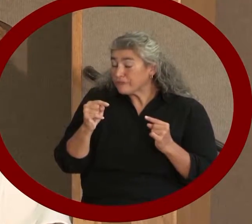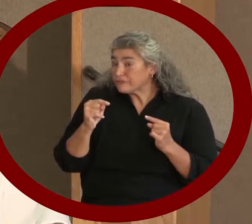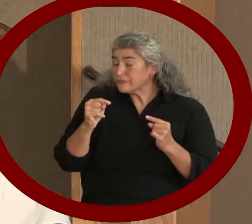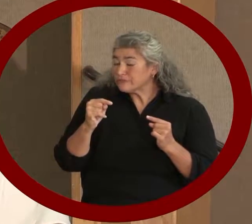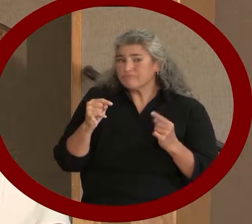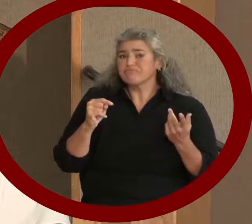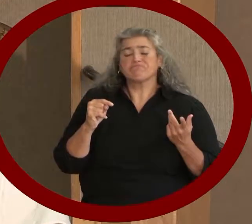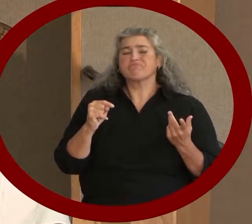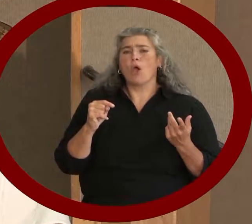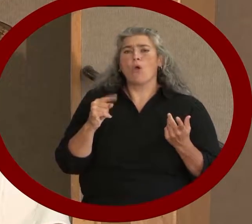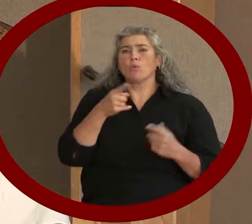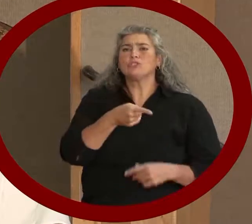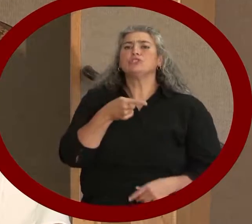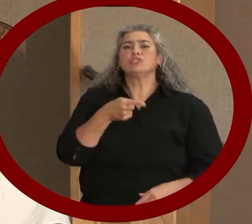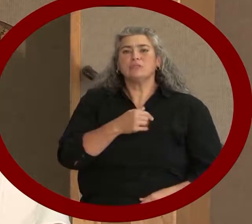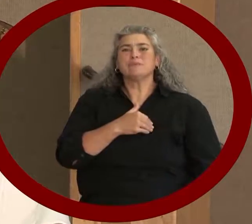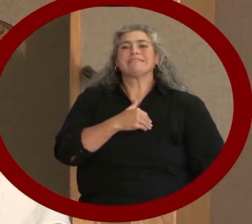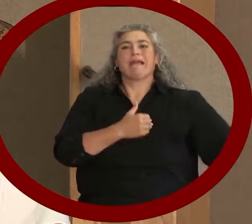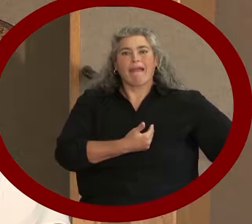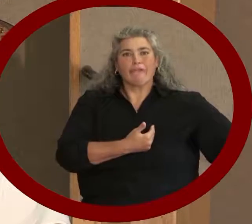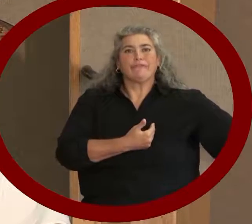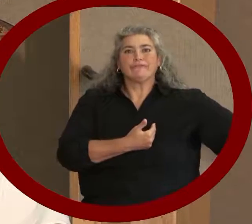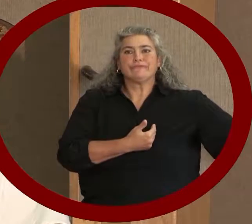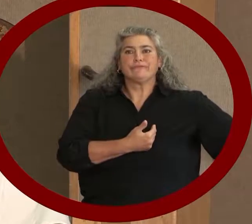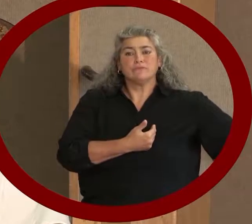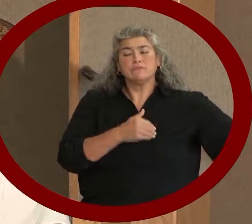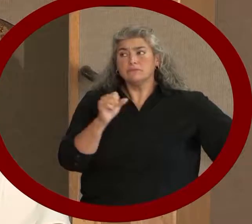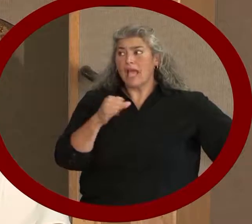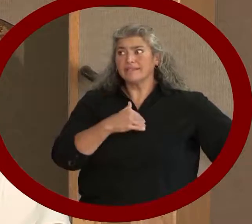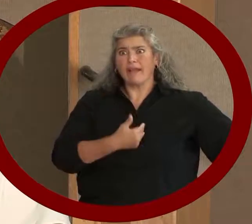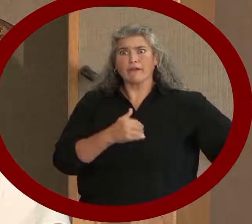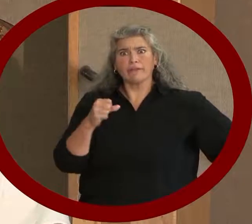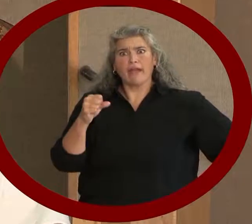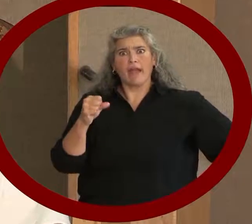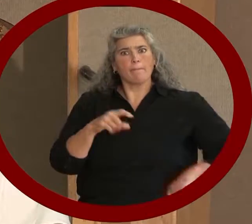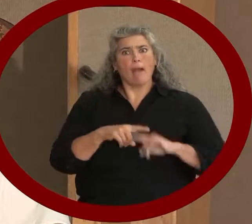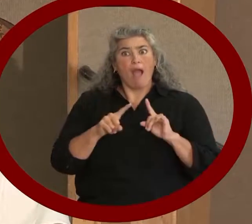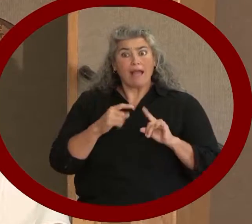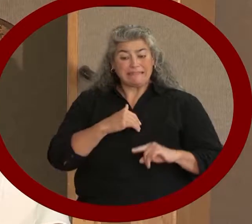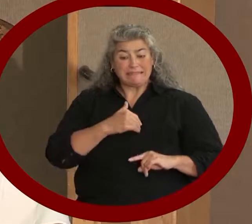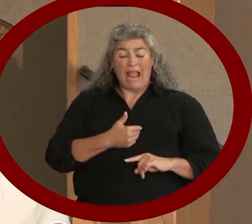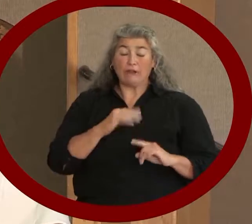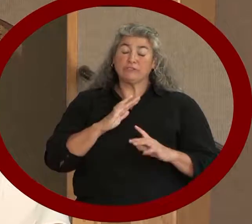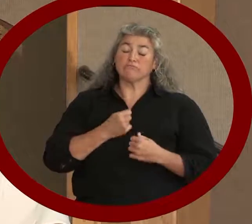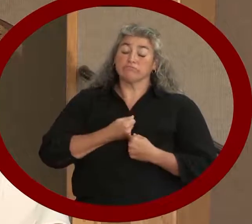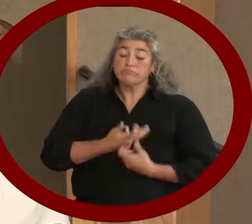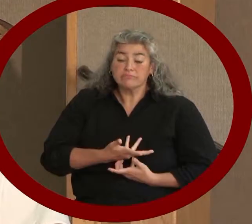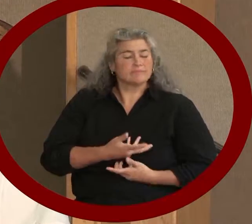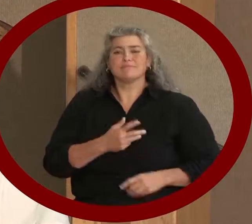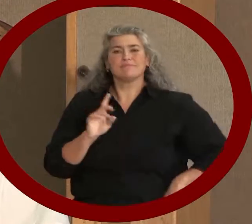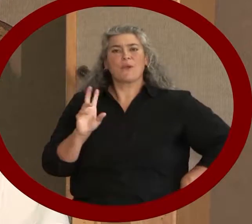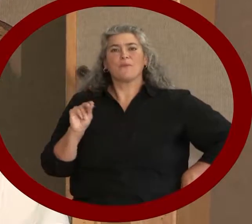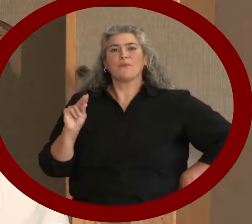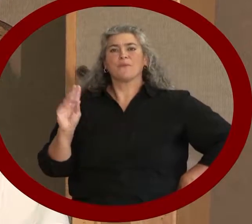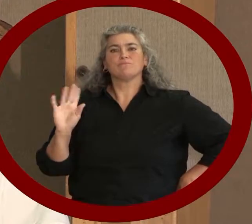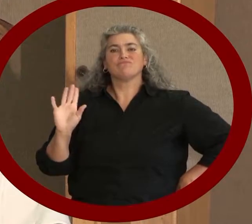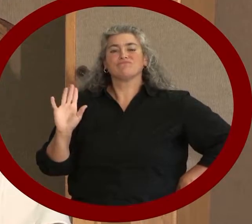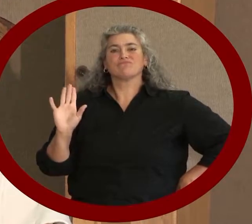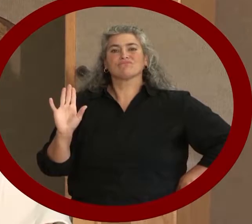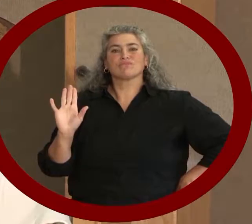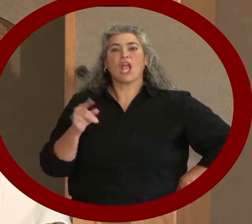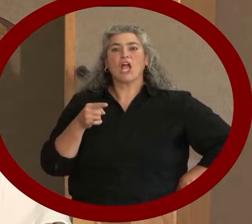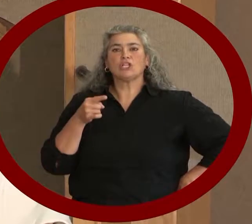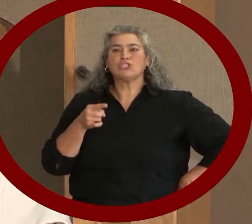tired. She was tired of giving up and giving in, and for that act of civil